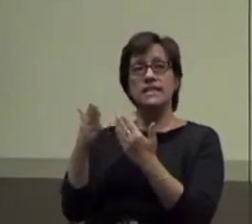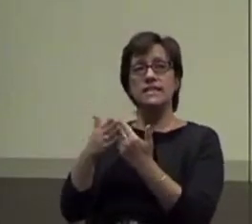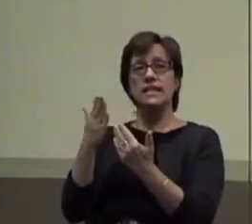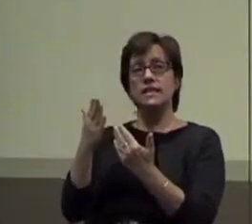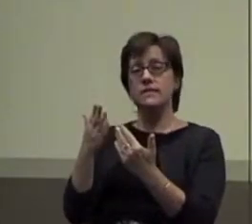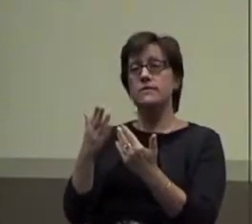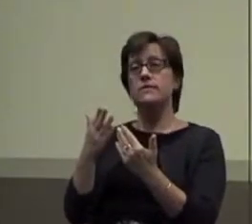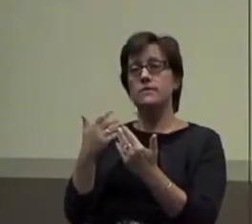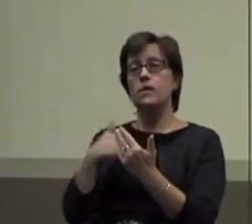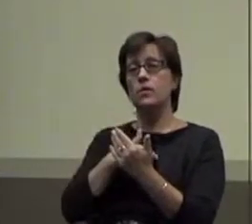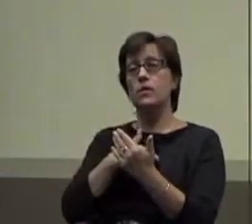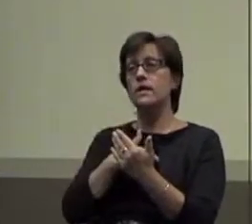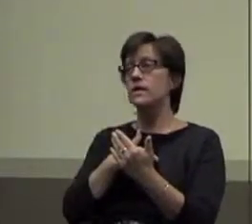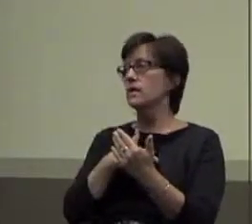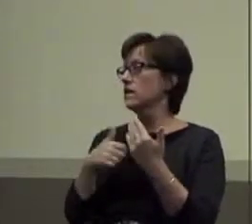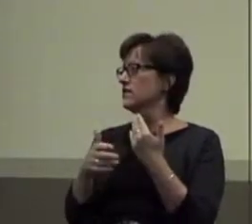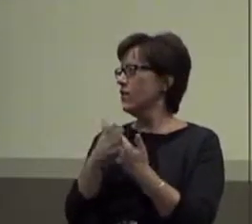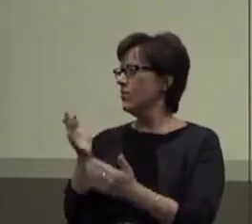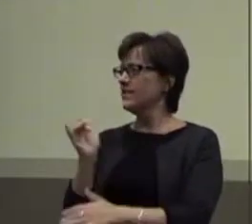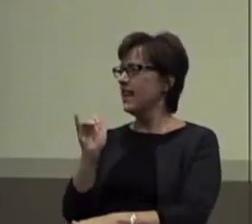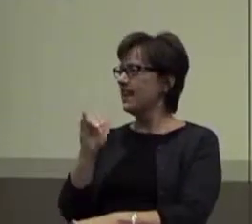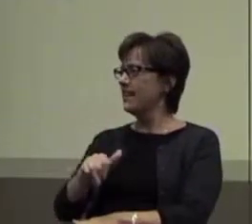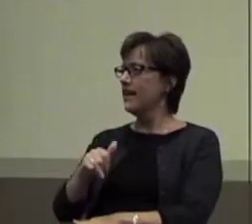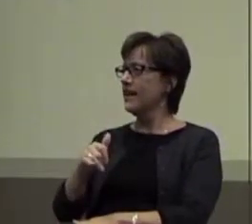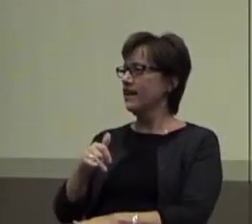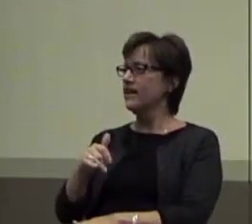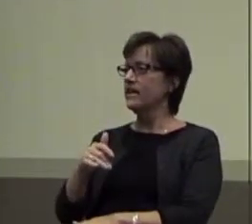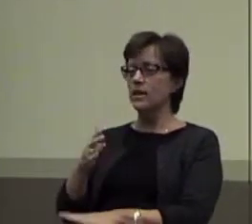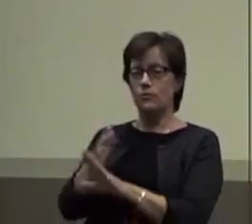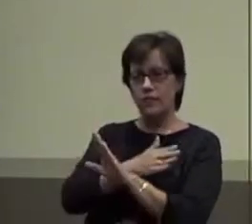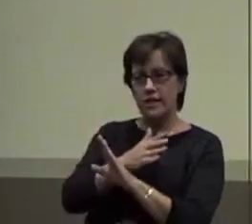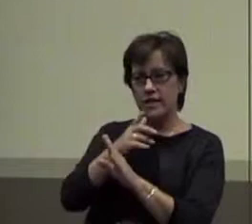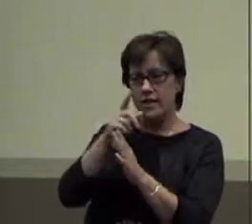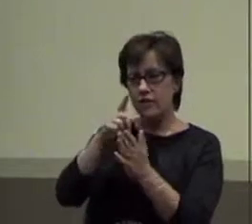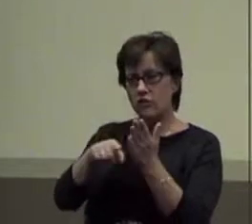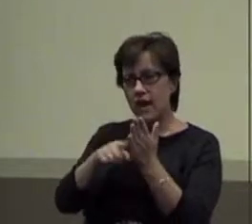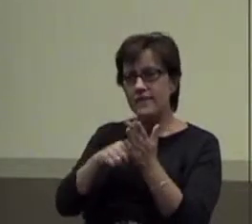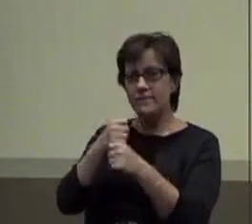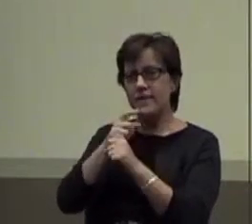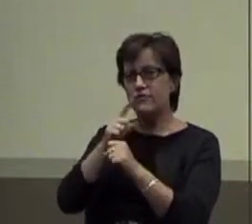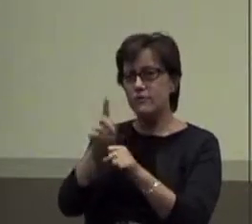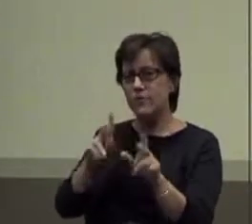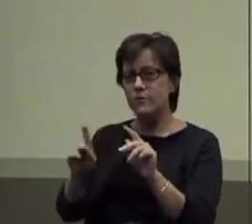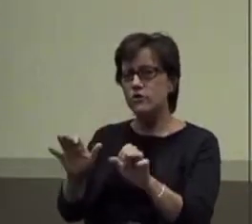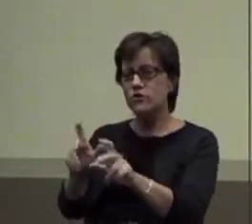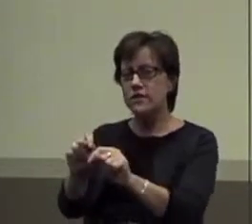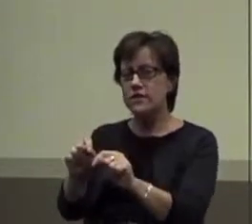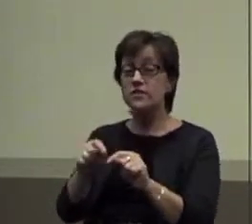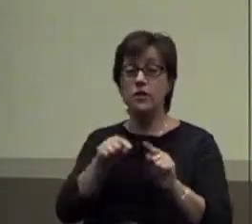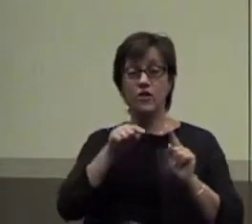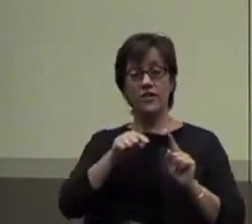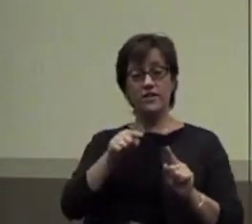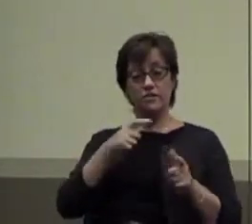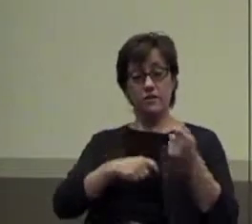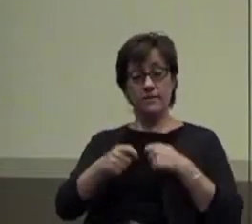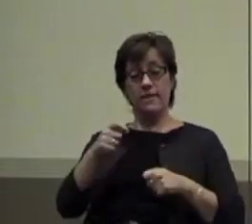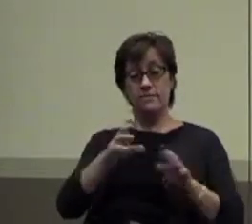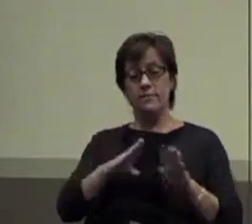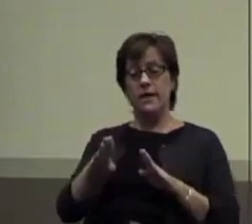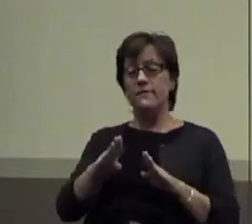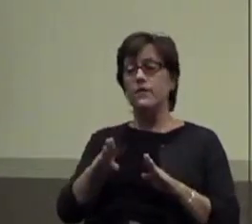do is. It's almost kind of like a pre-correct to make sure people do this. Is we go from this replacement behavior and say.